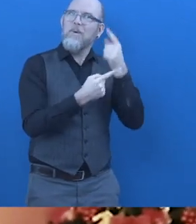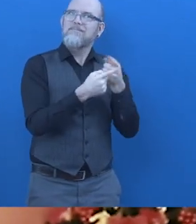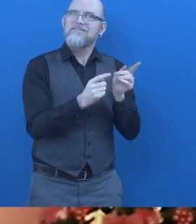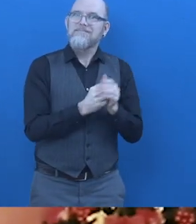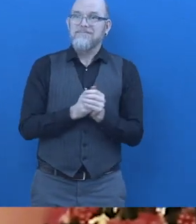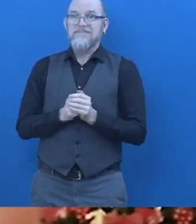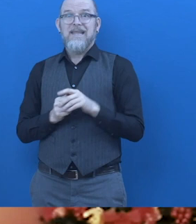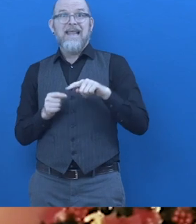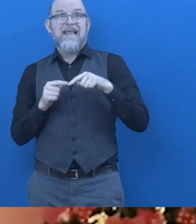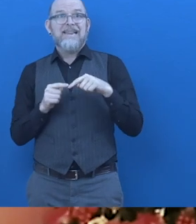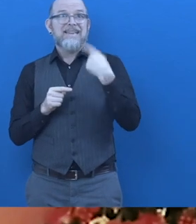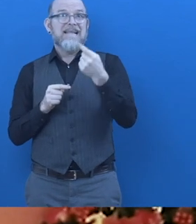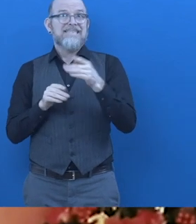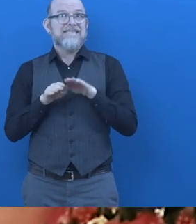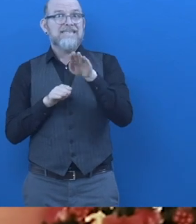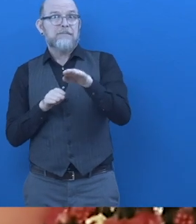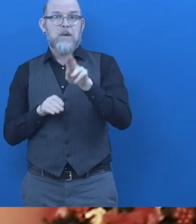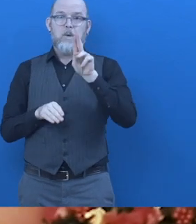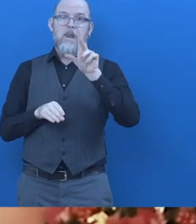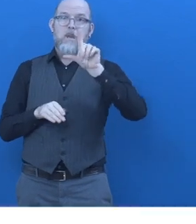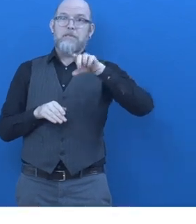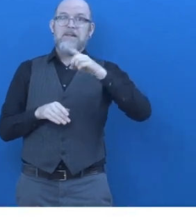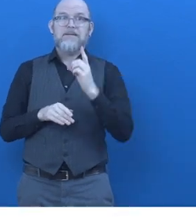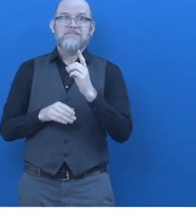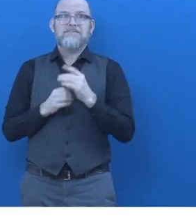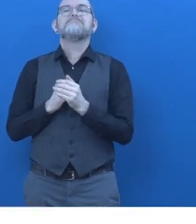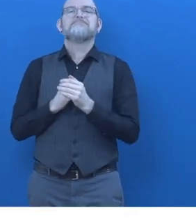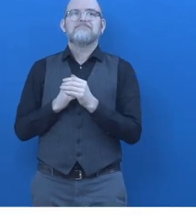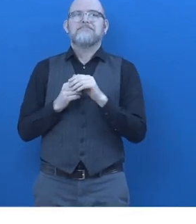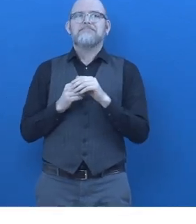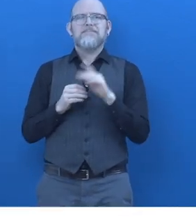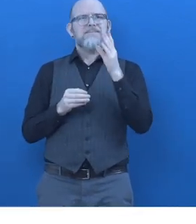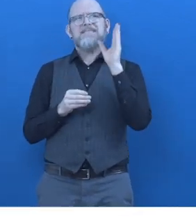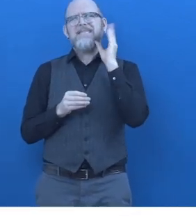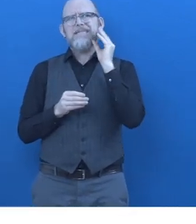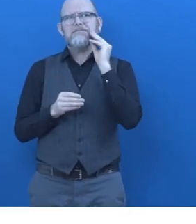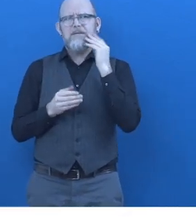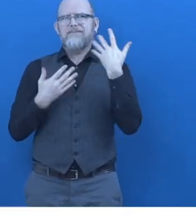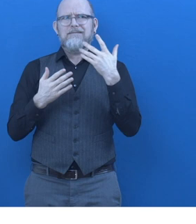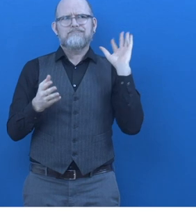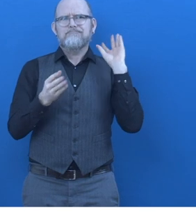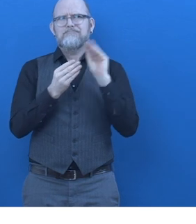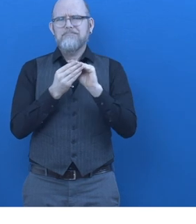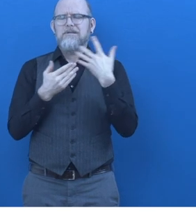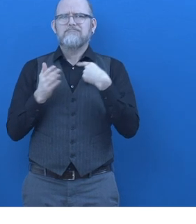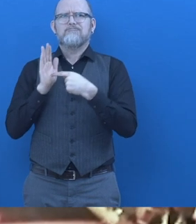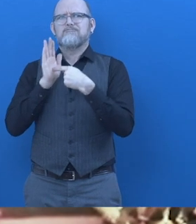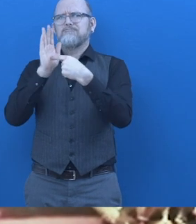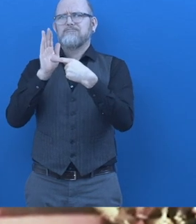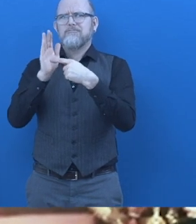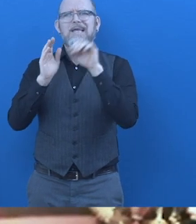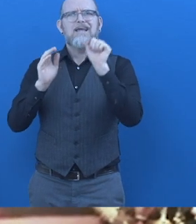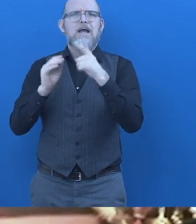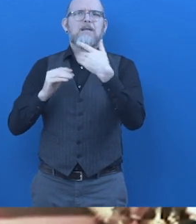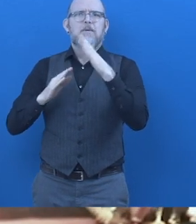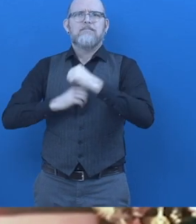area in which we have offered the training. What is next for LUPD? So